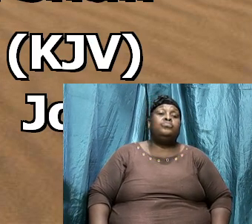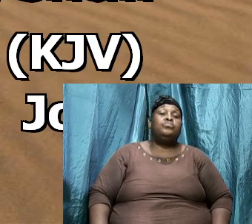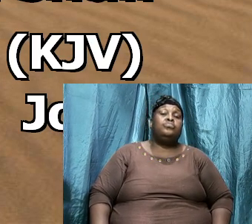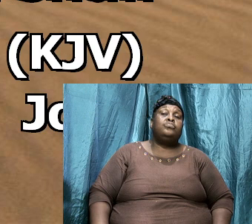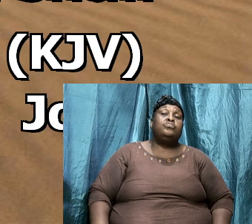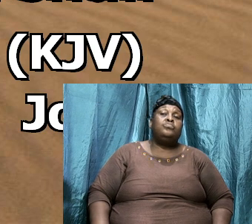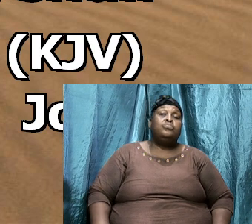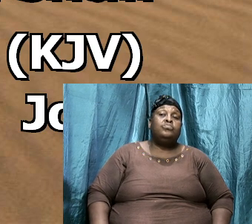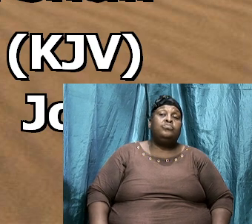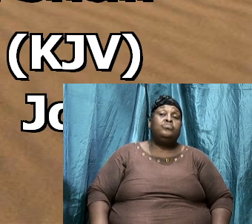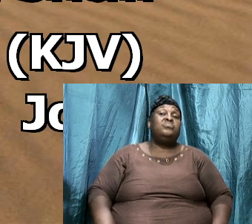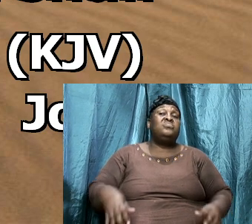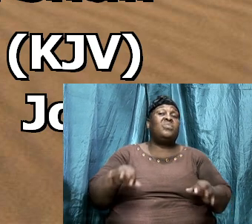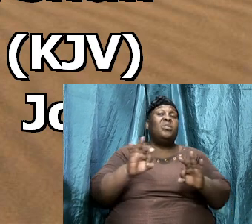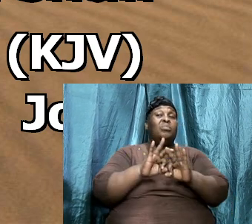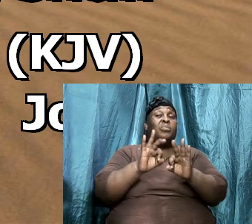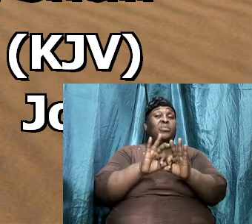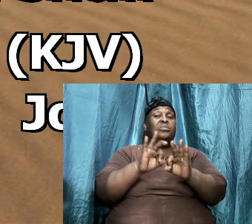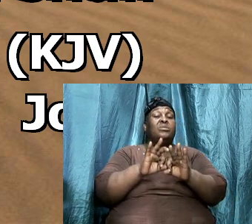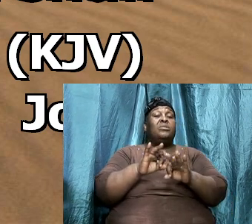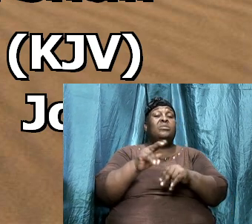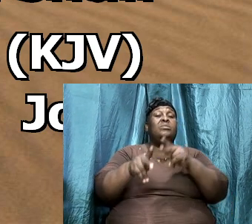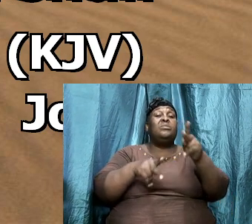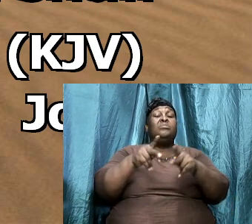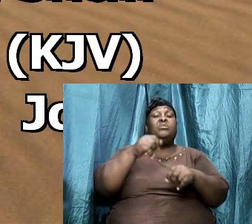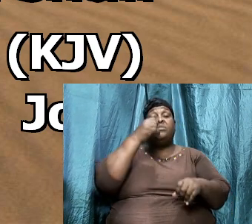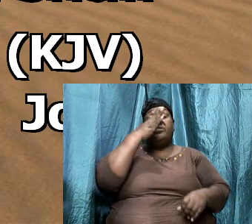it important then saints of God